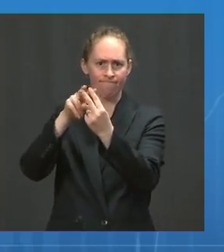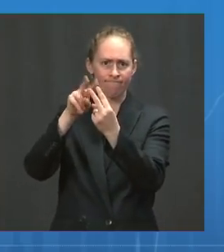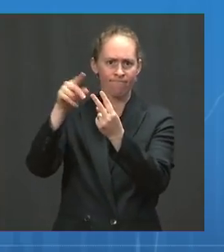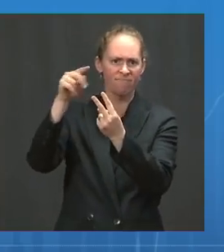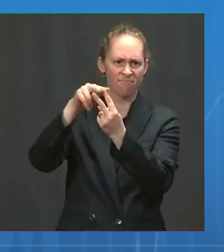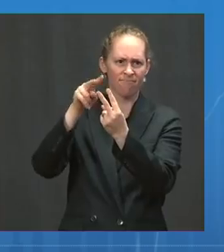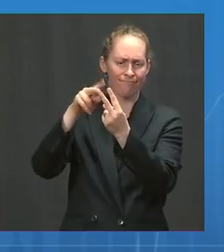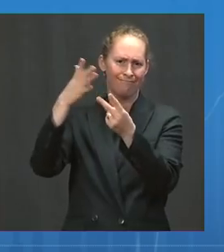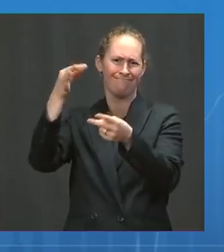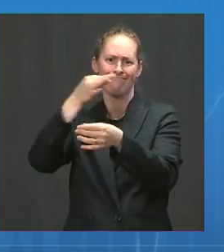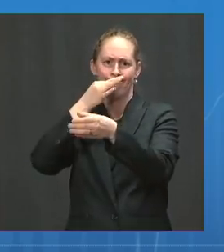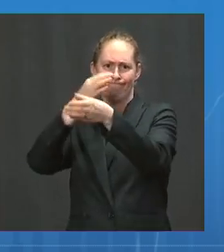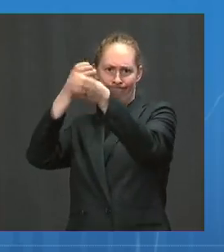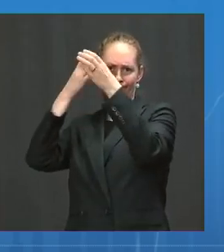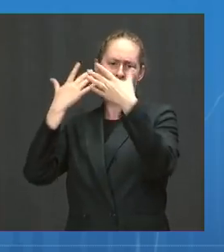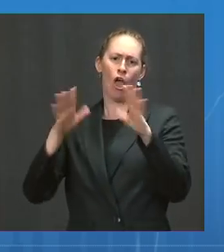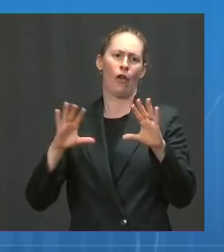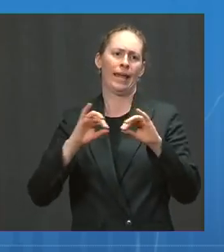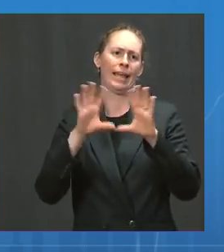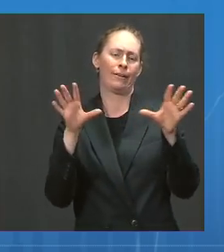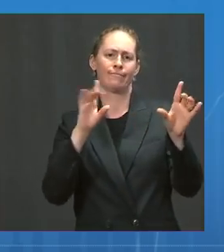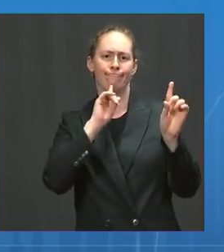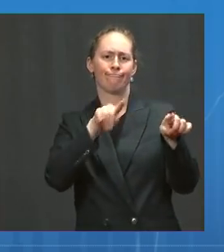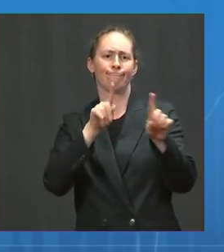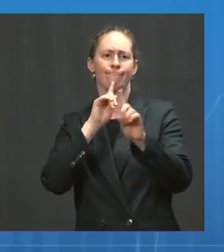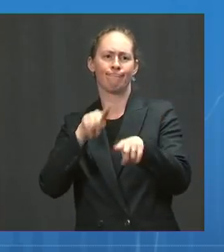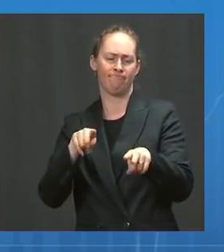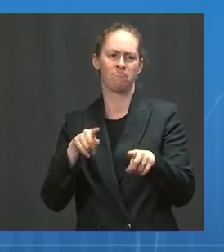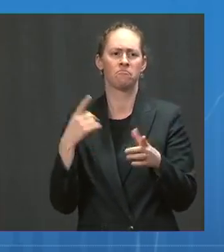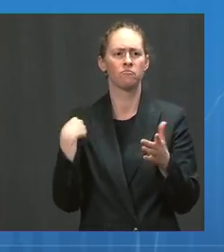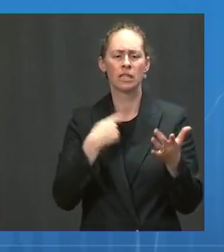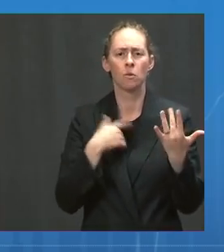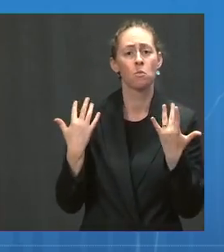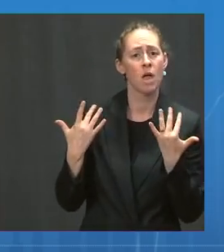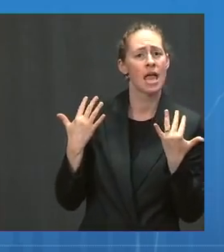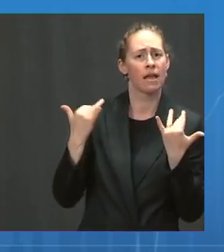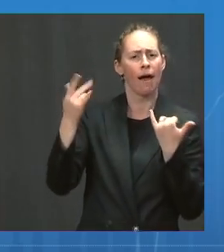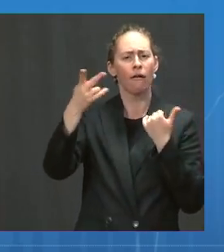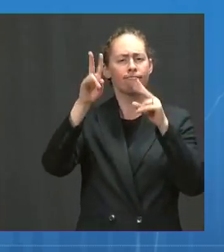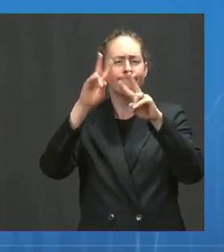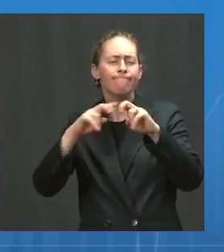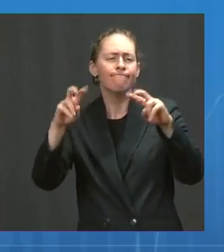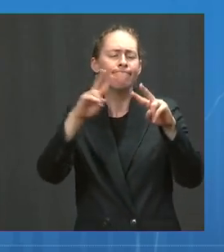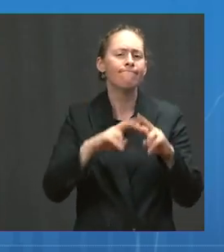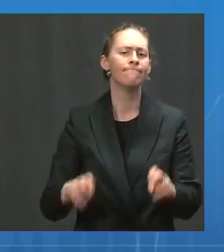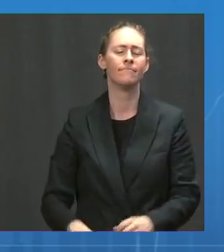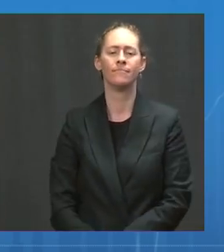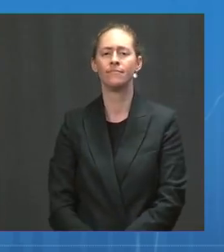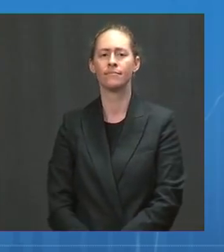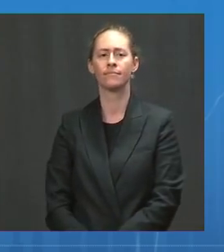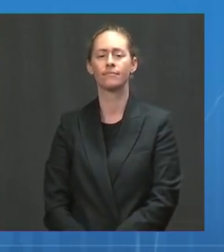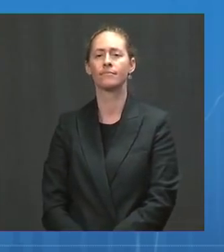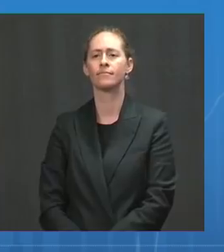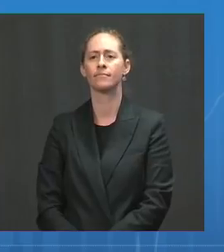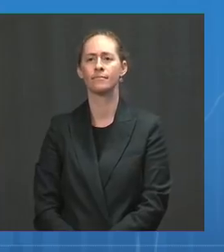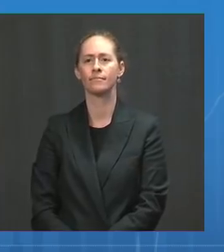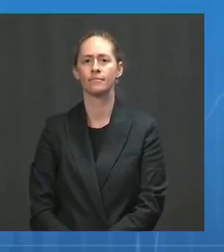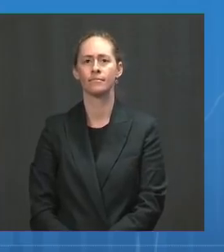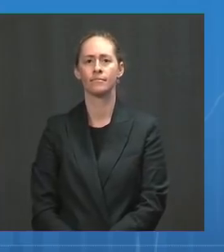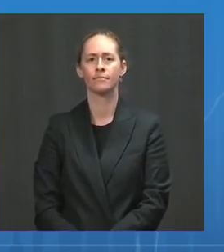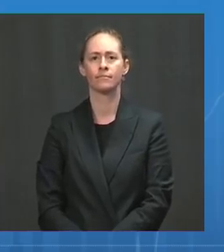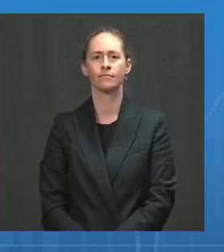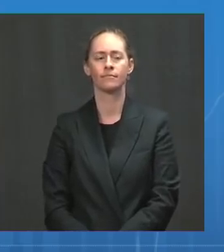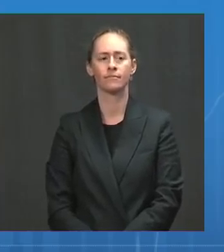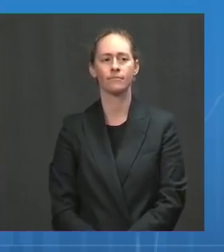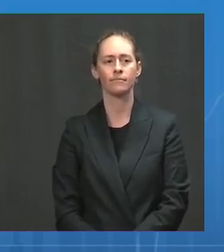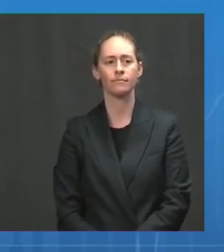very clear, this is a question that they are continually evaluating. Next question. maybe- Mr. No, go ahead, Dr. Walensky. Please. I was just going to say, with